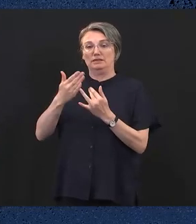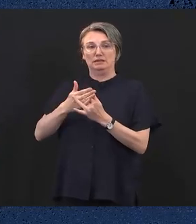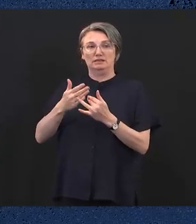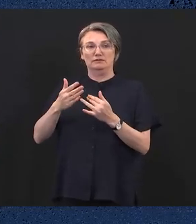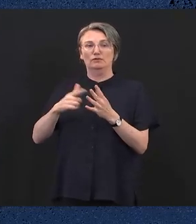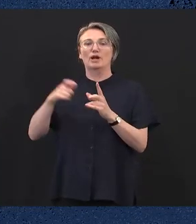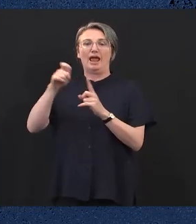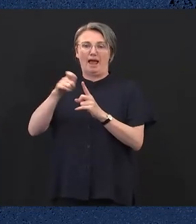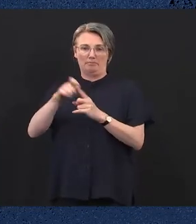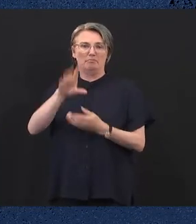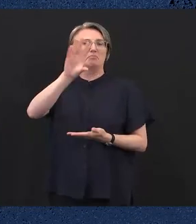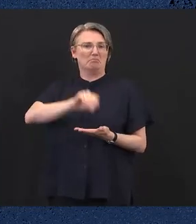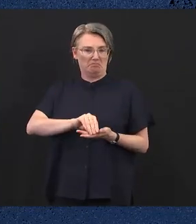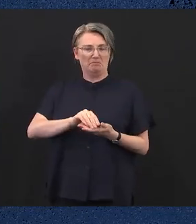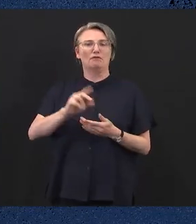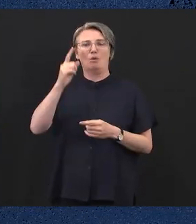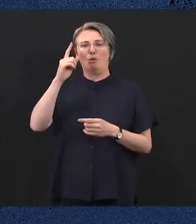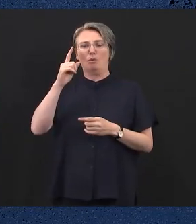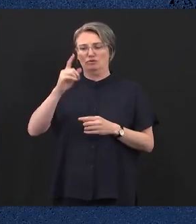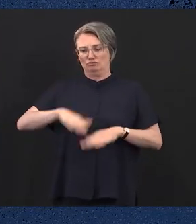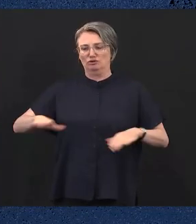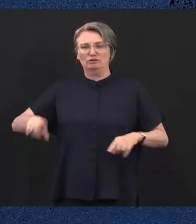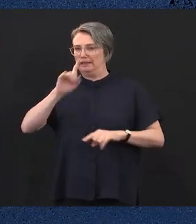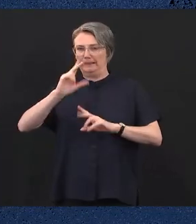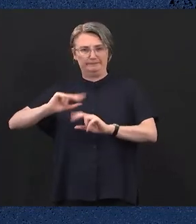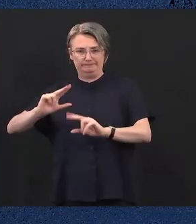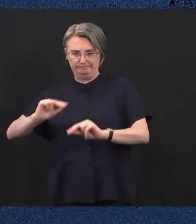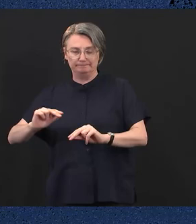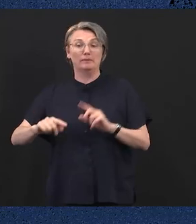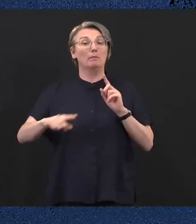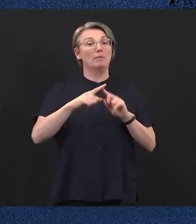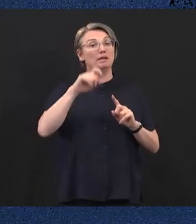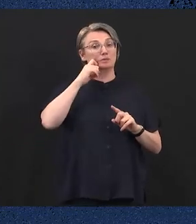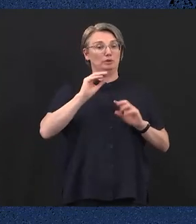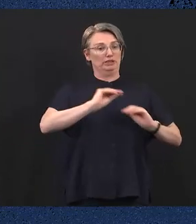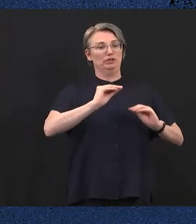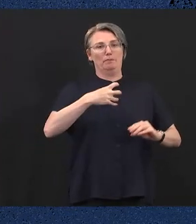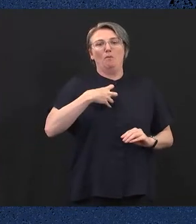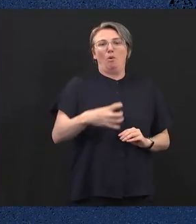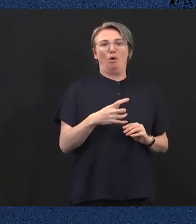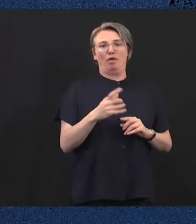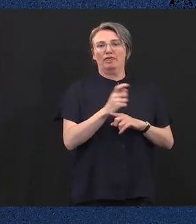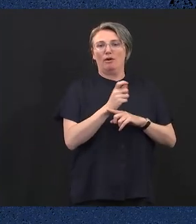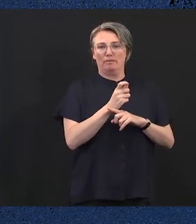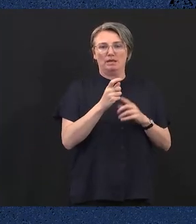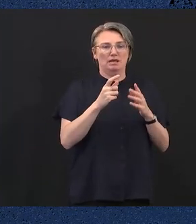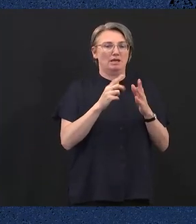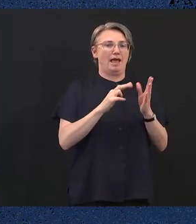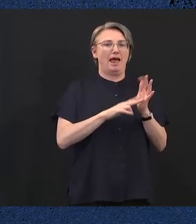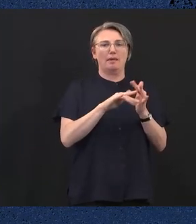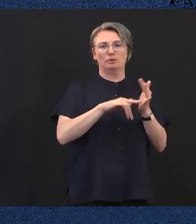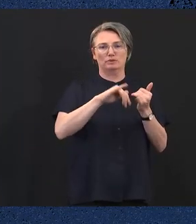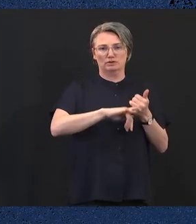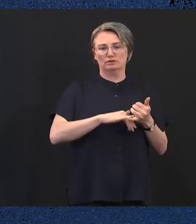are non-verbal, and $5 million to train more therapy animals. The government will abolish the age threshold